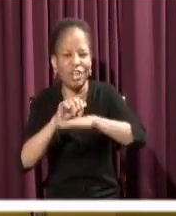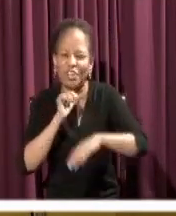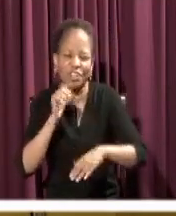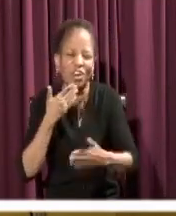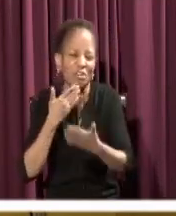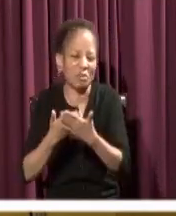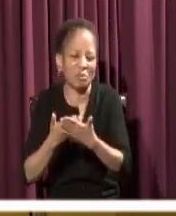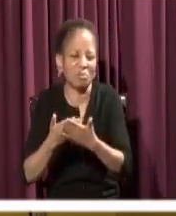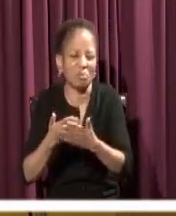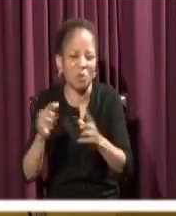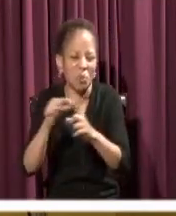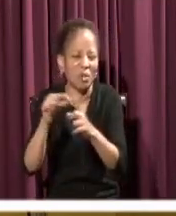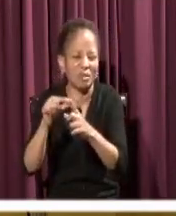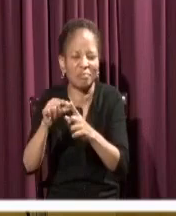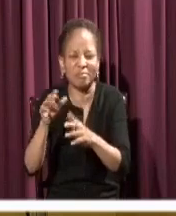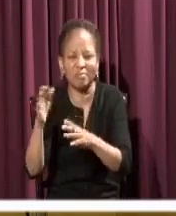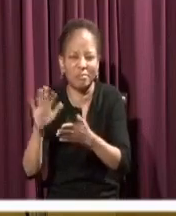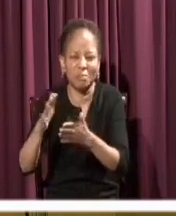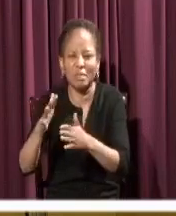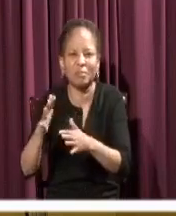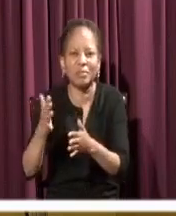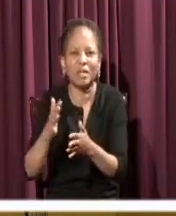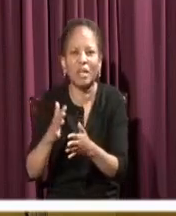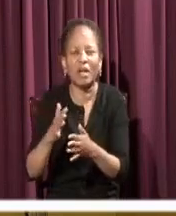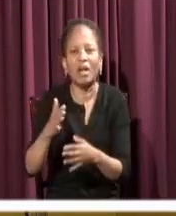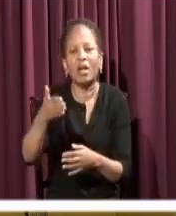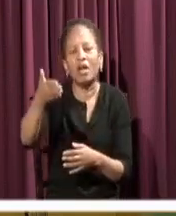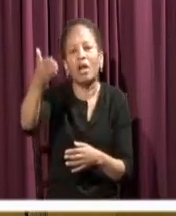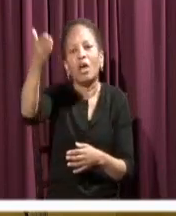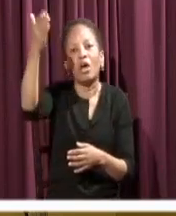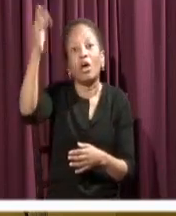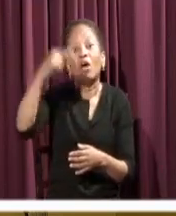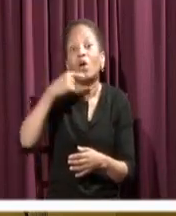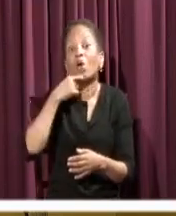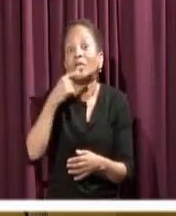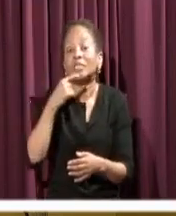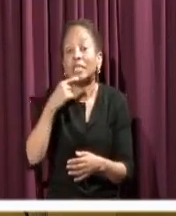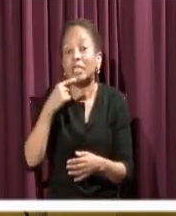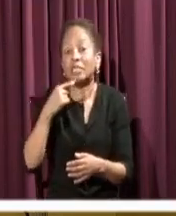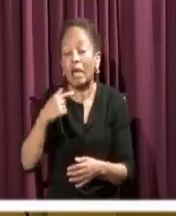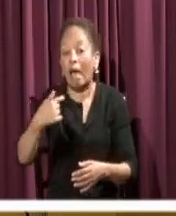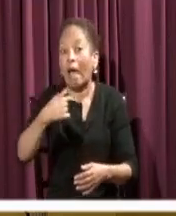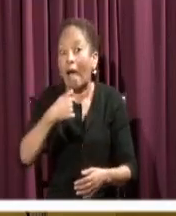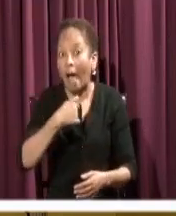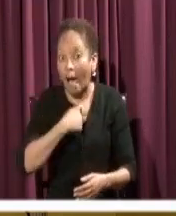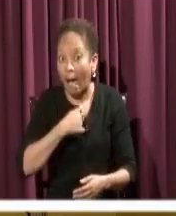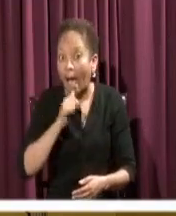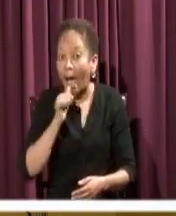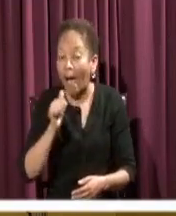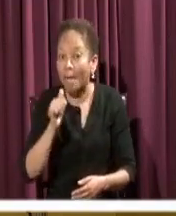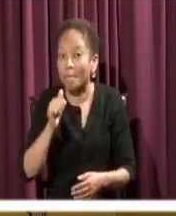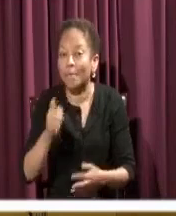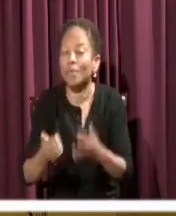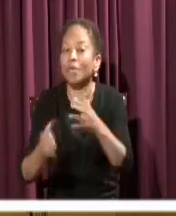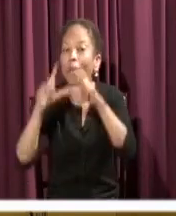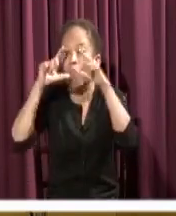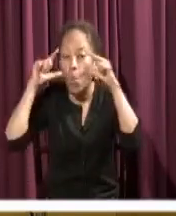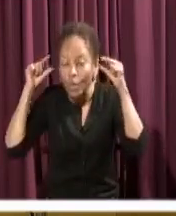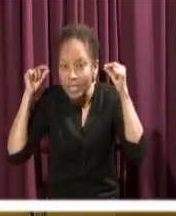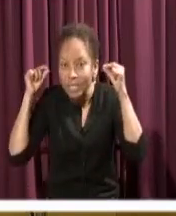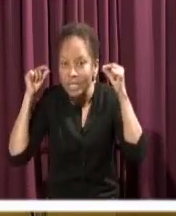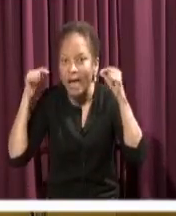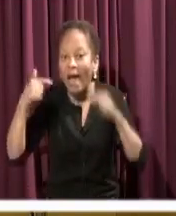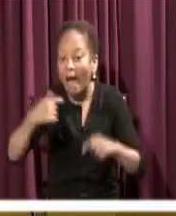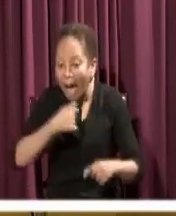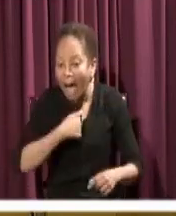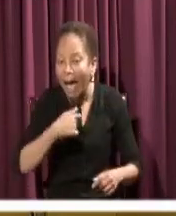That's what God said to Moses in the burning bush. I am. Do not be afraid. I